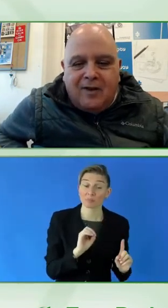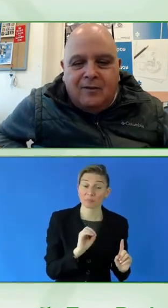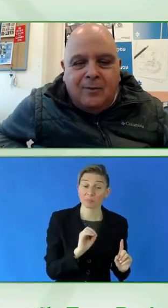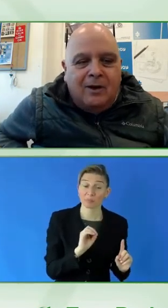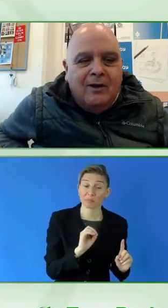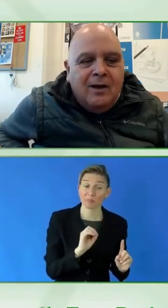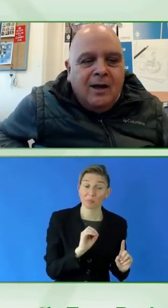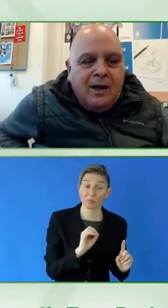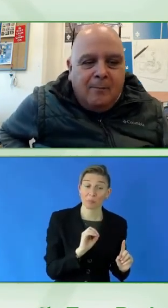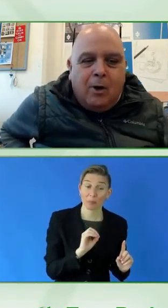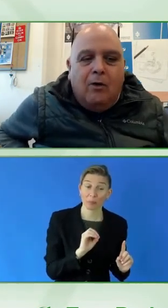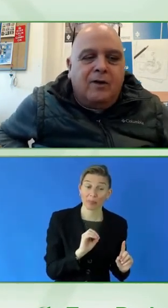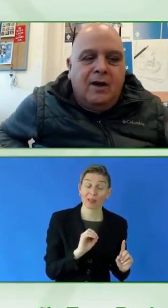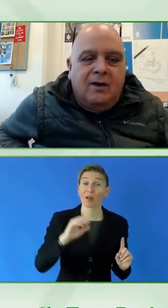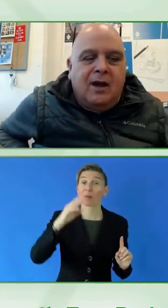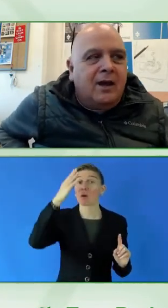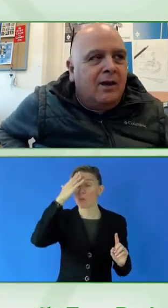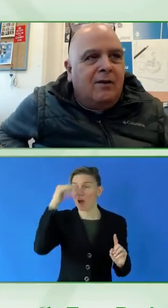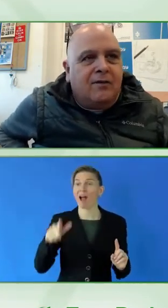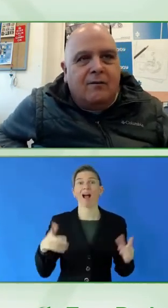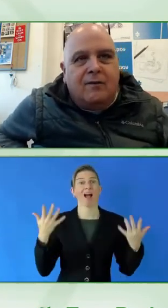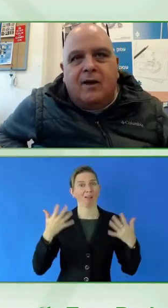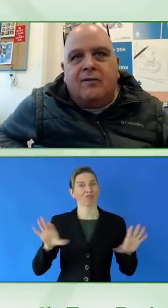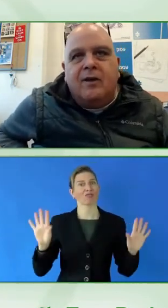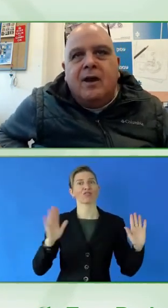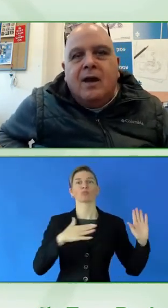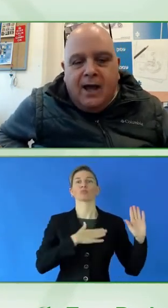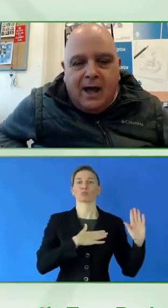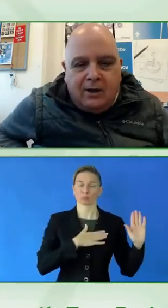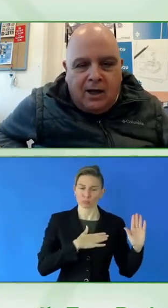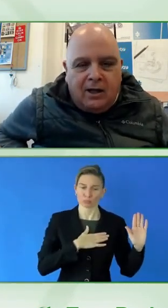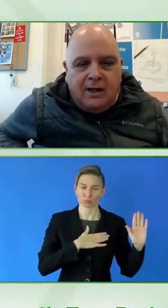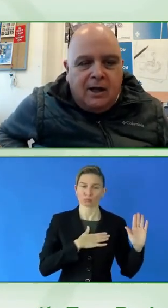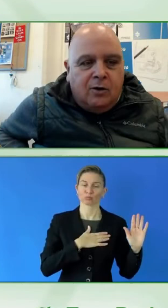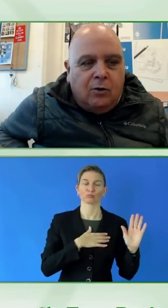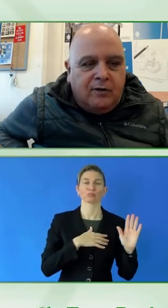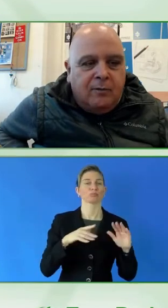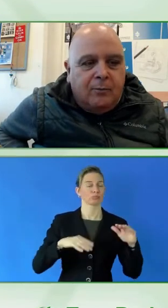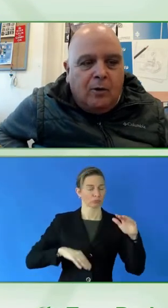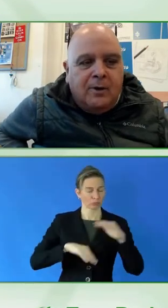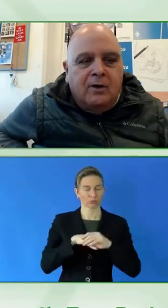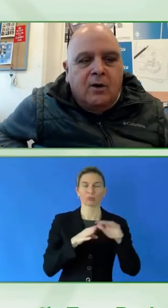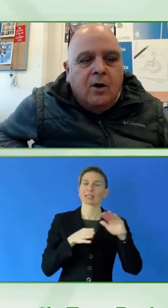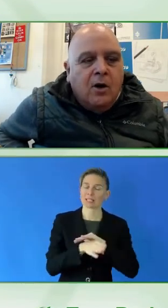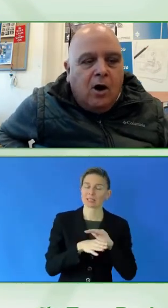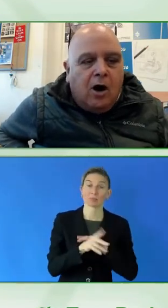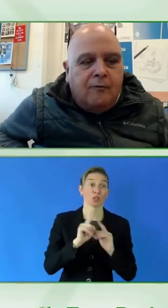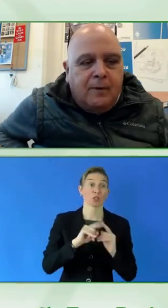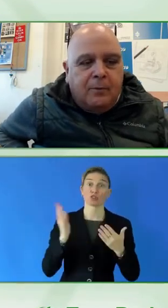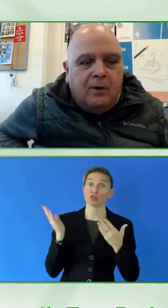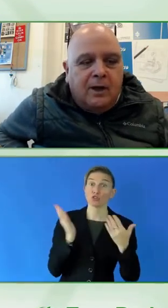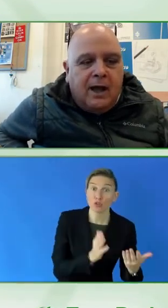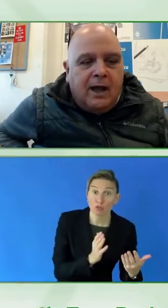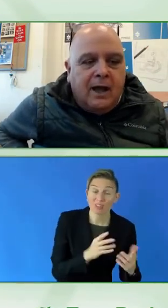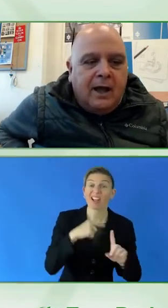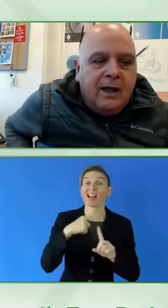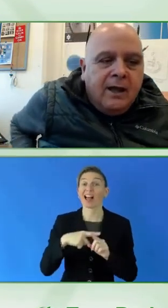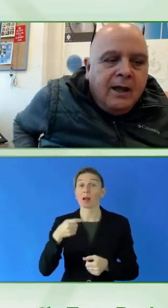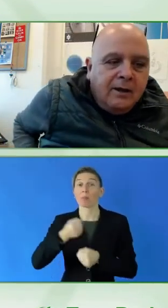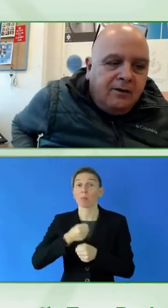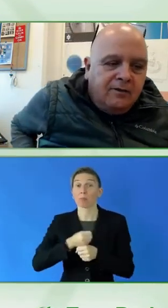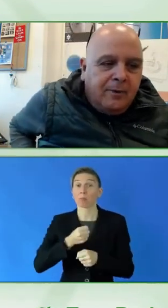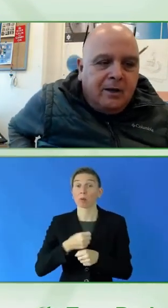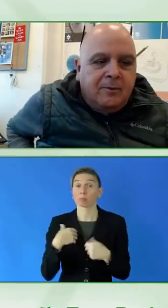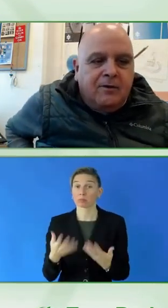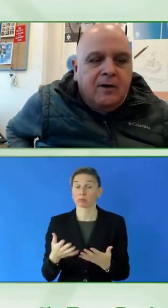accessible, both in the giving services and in inclusive employment of people, uh,